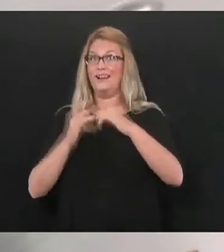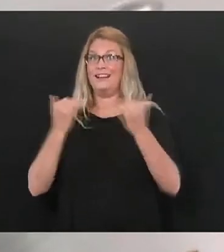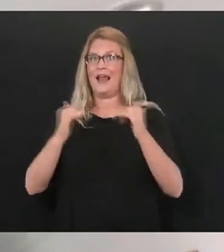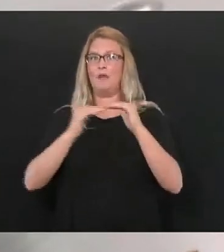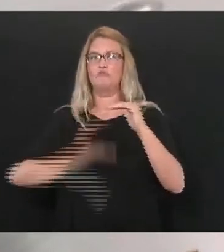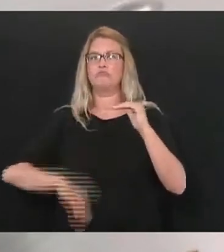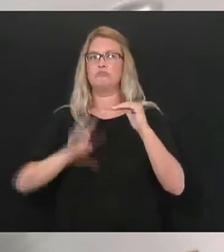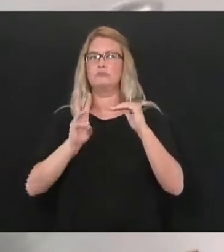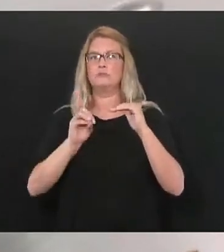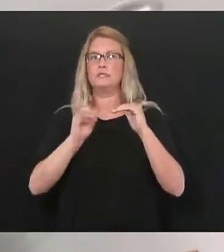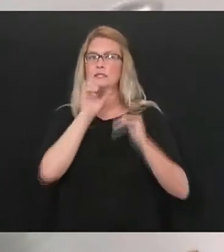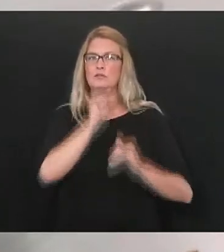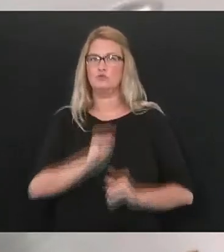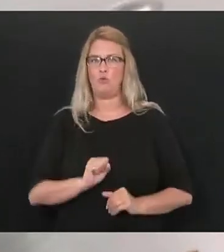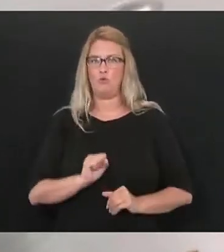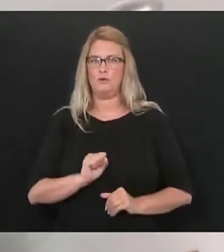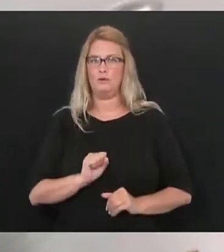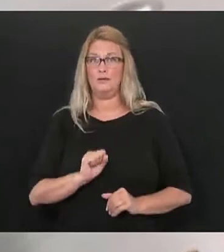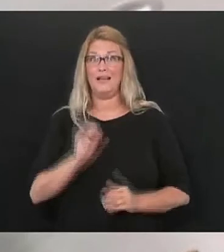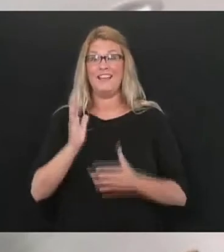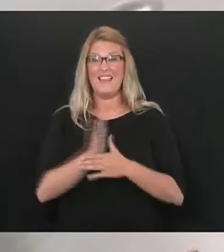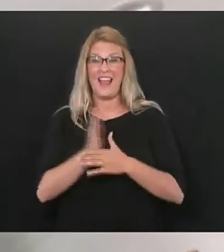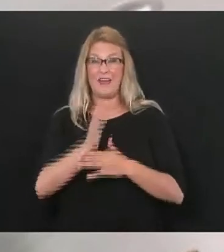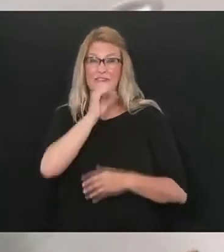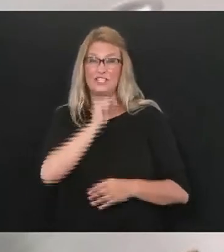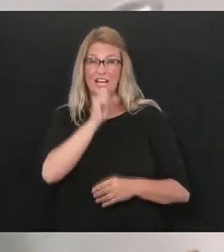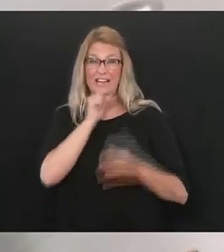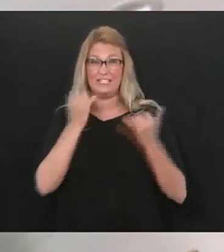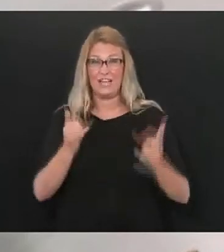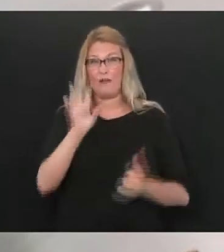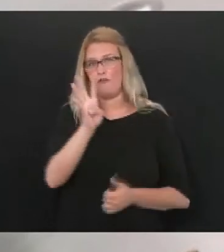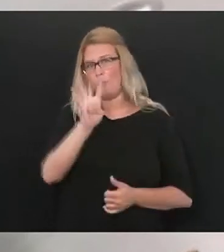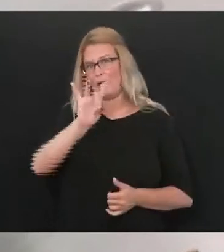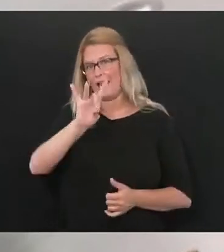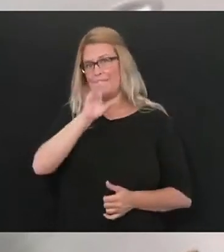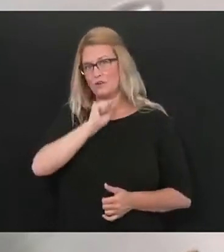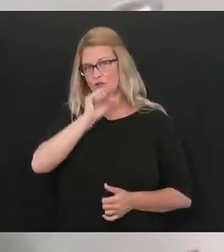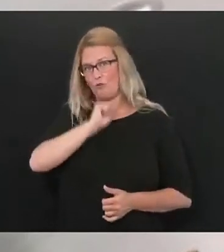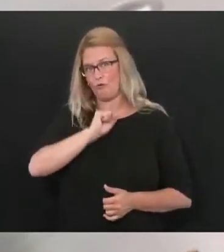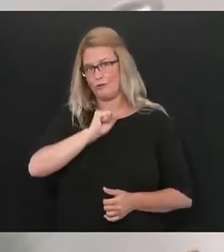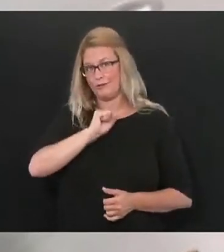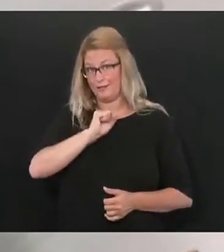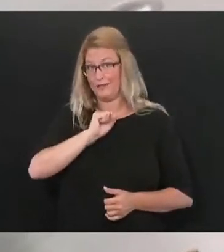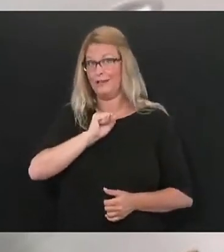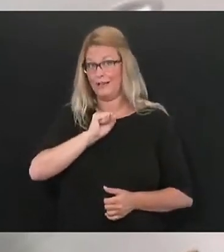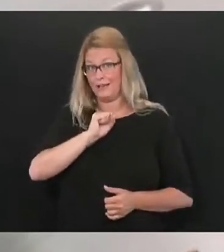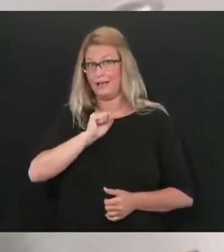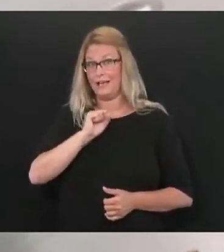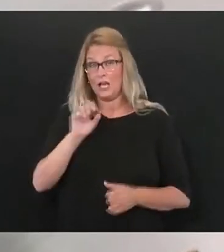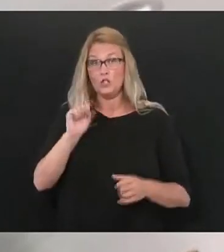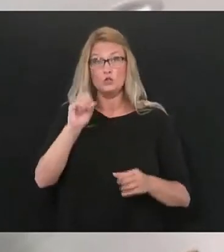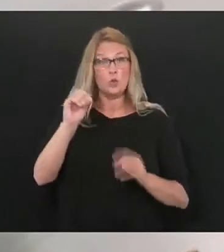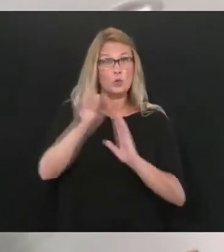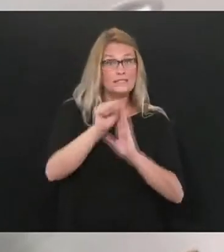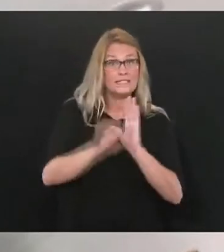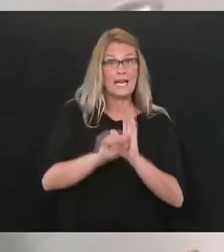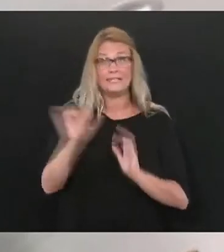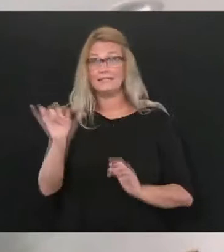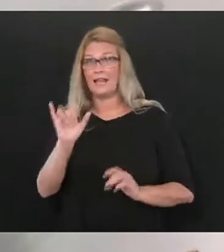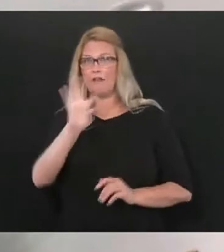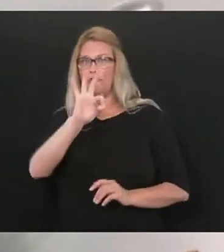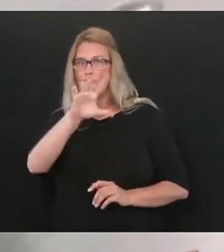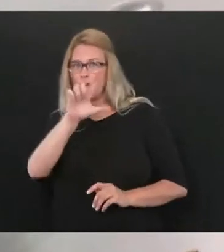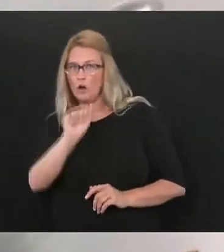in fact the average age in the U.S. today is 48 years old and in states like Florida and